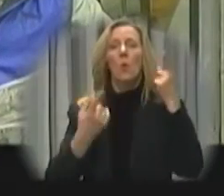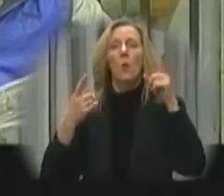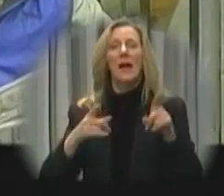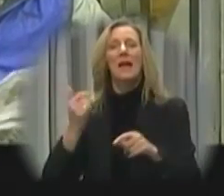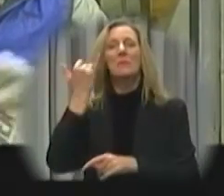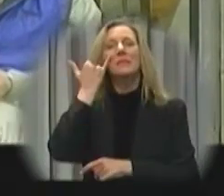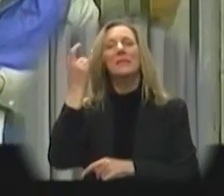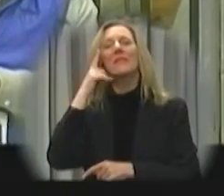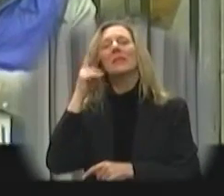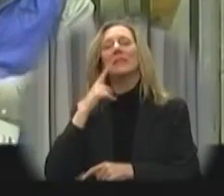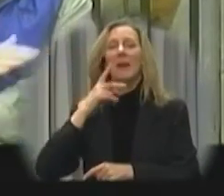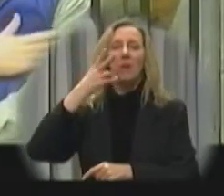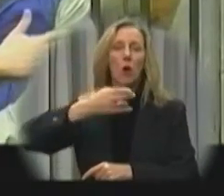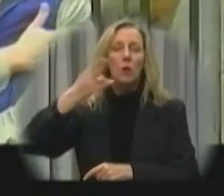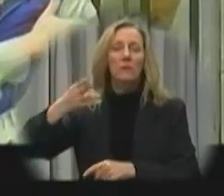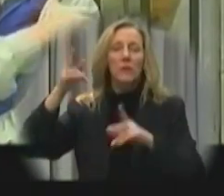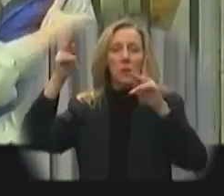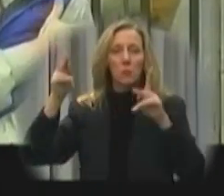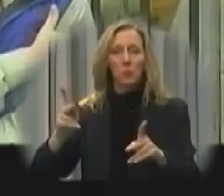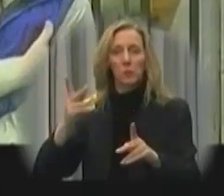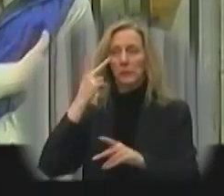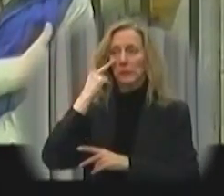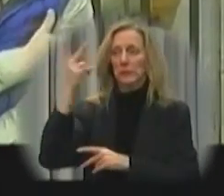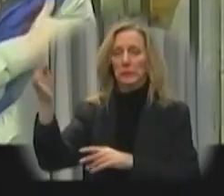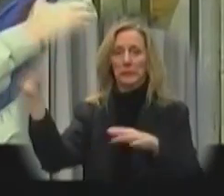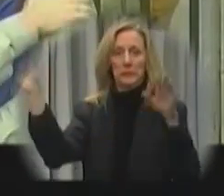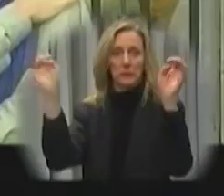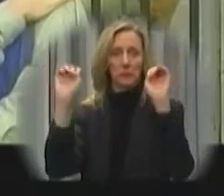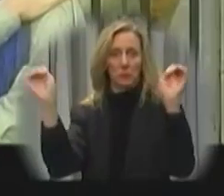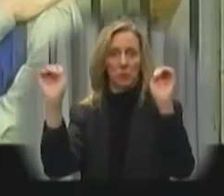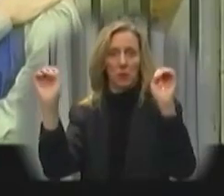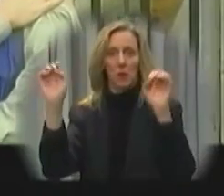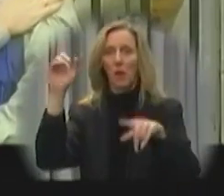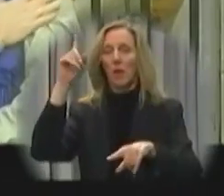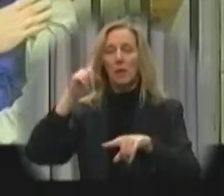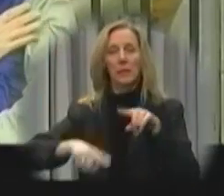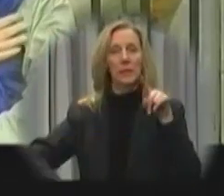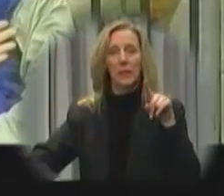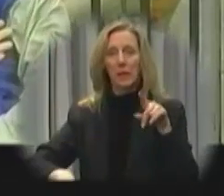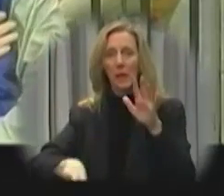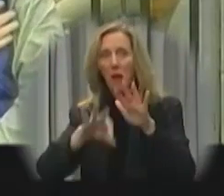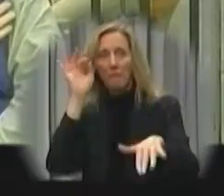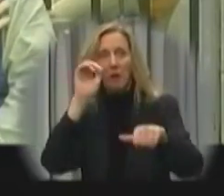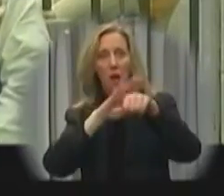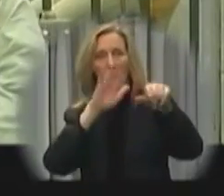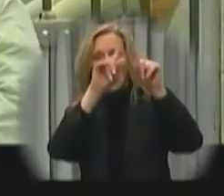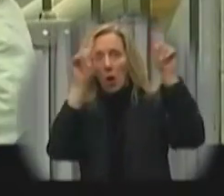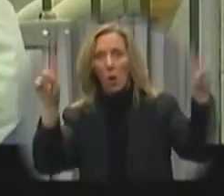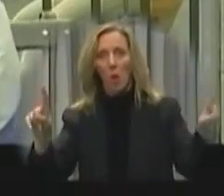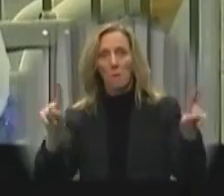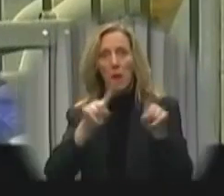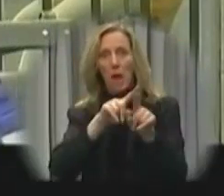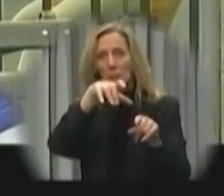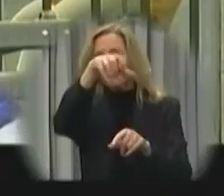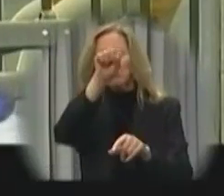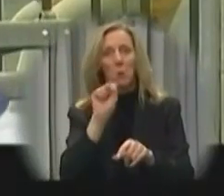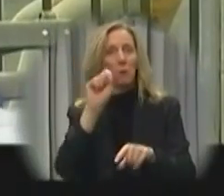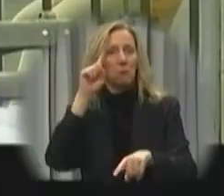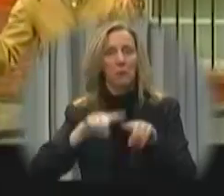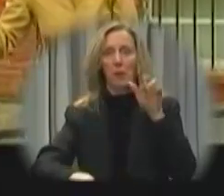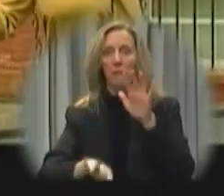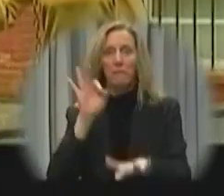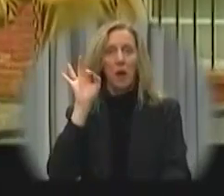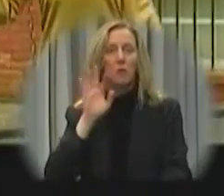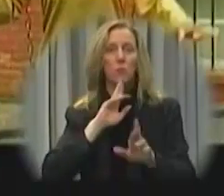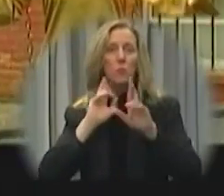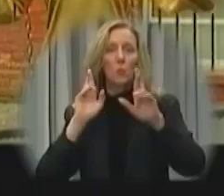What happens when a deaf or hard-of-hearing person witnesses an emergency and is unable to locate a call box or pull station